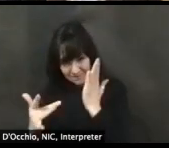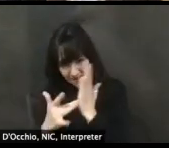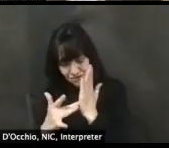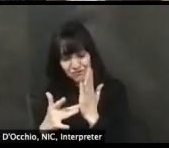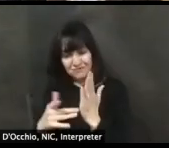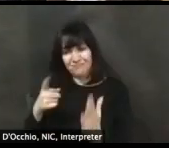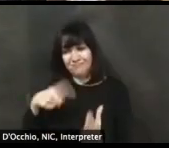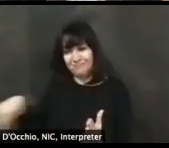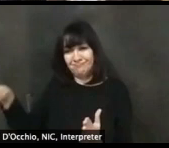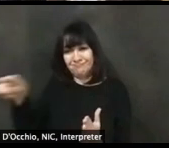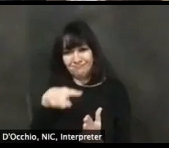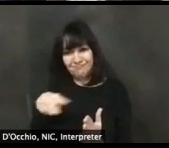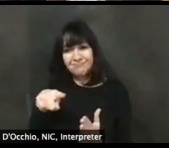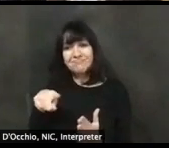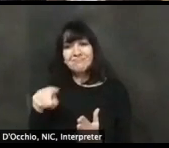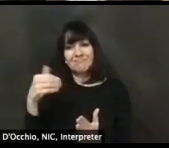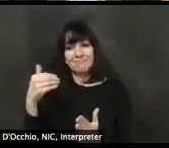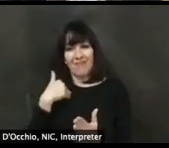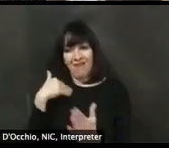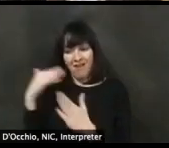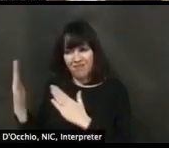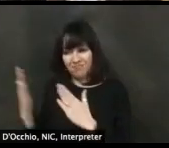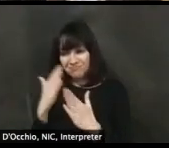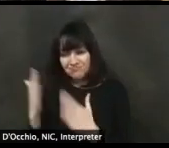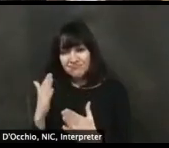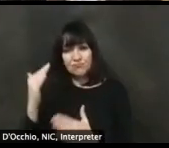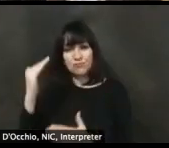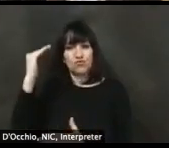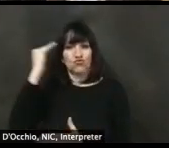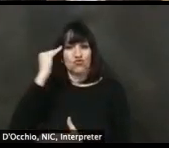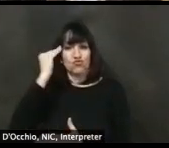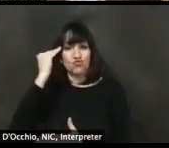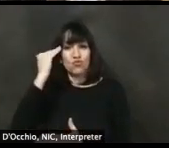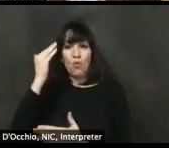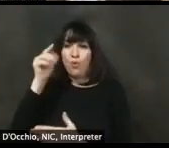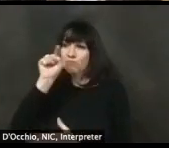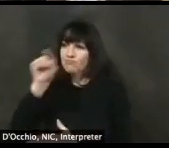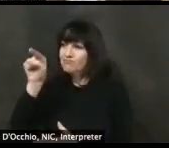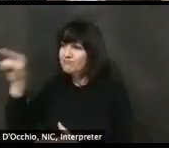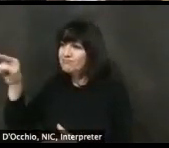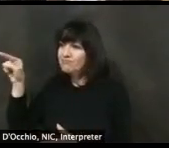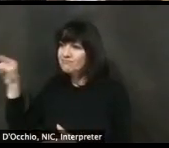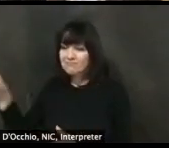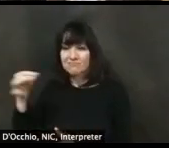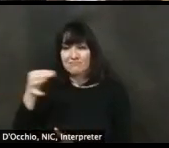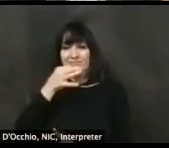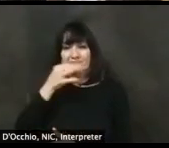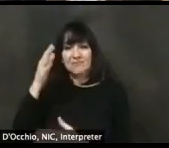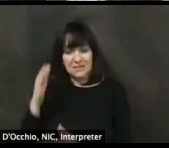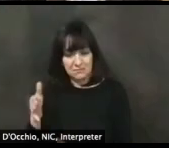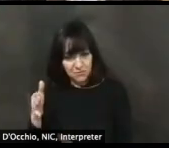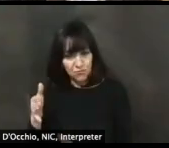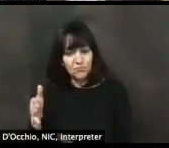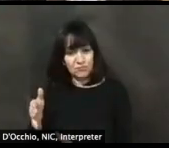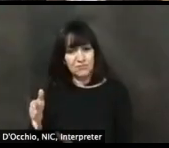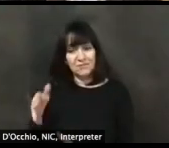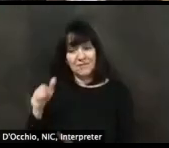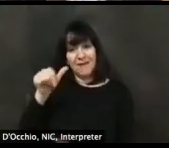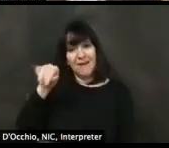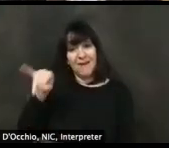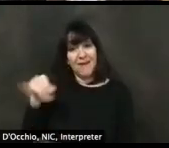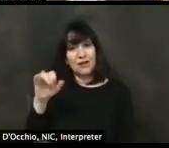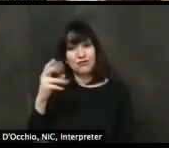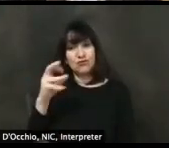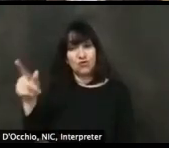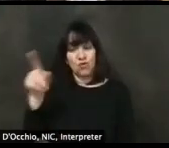as Dr. Rattay, the head of public health, AJ Shaw, our director of emergency management will share with you that all of us